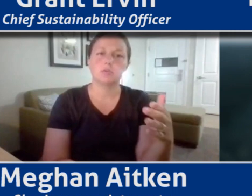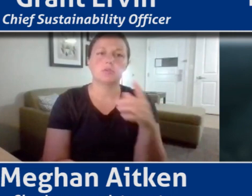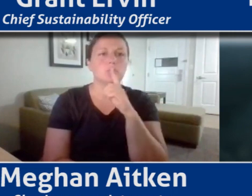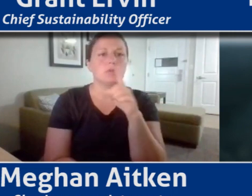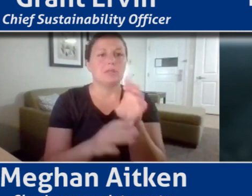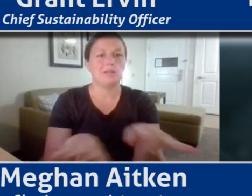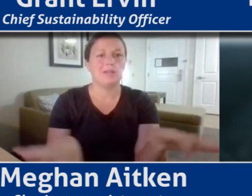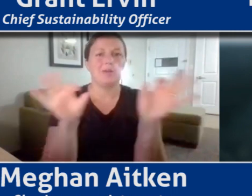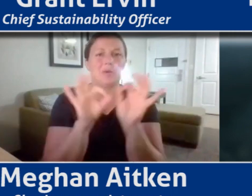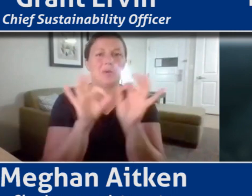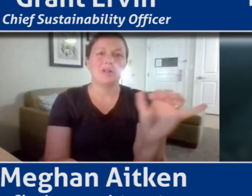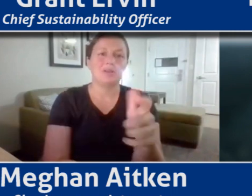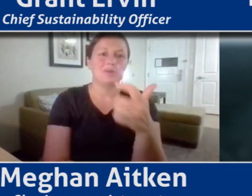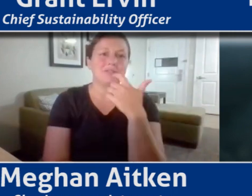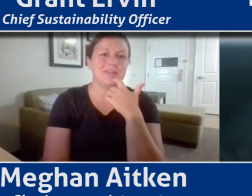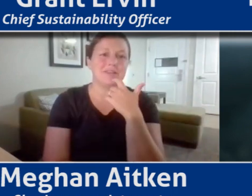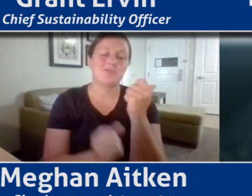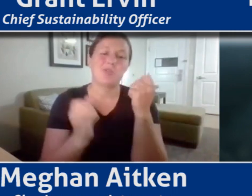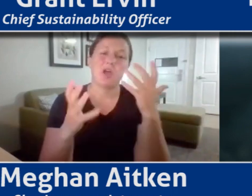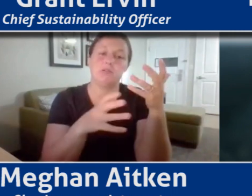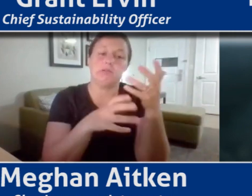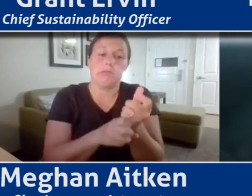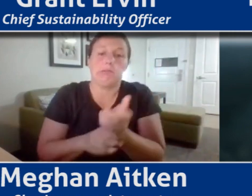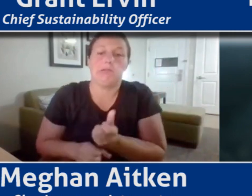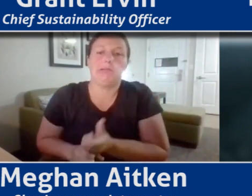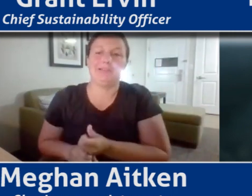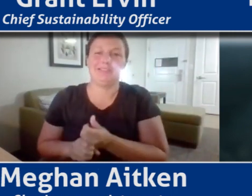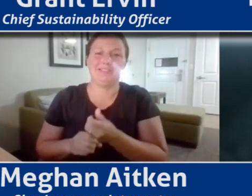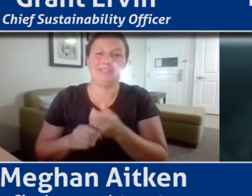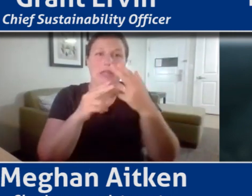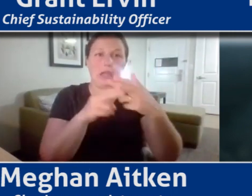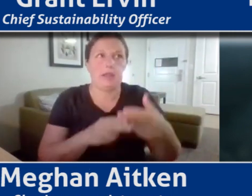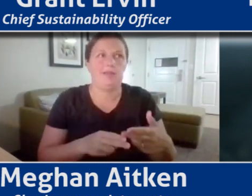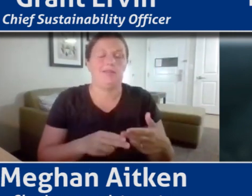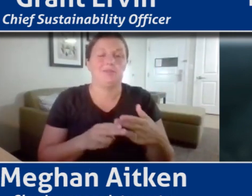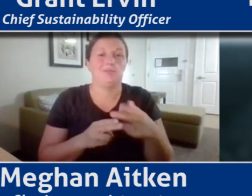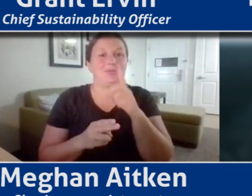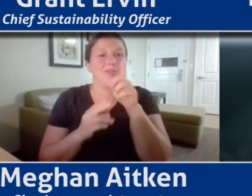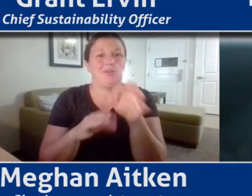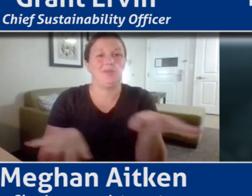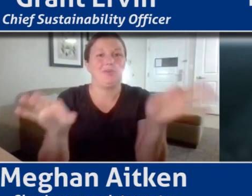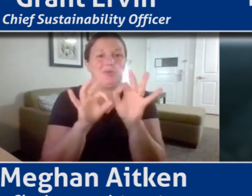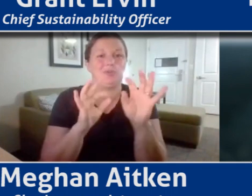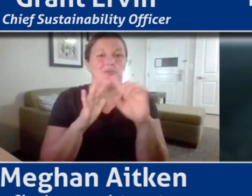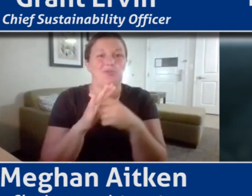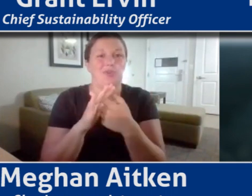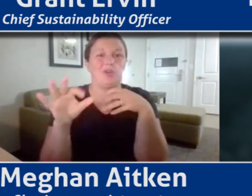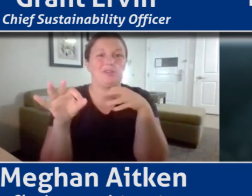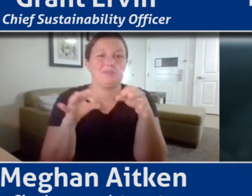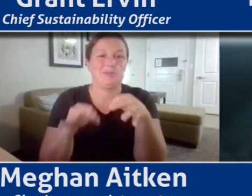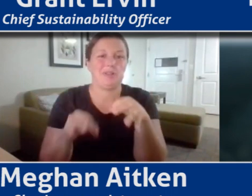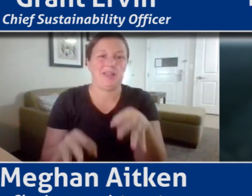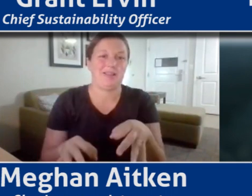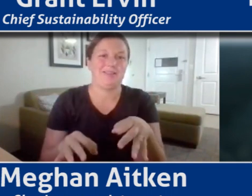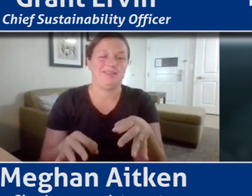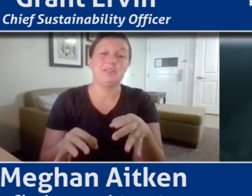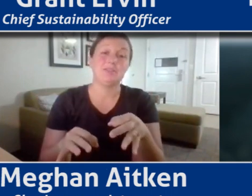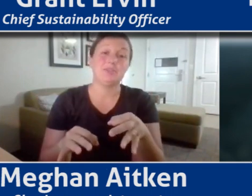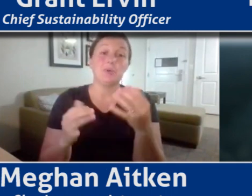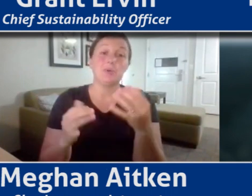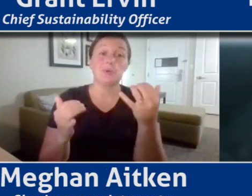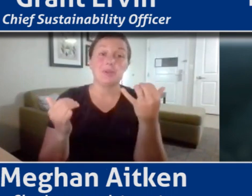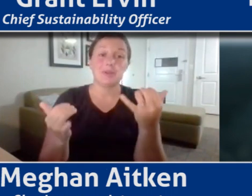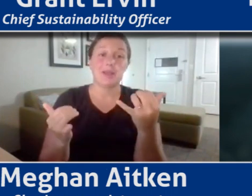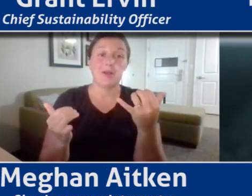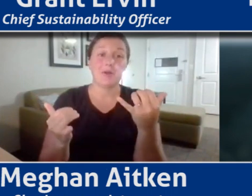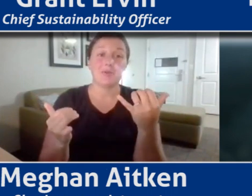like you said, there's a lot of acronyms and definitions. I think it's always important to start and just explain everything. So now that we've sort